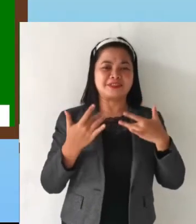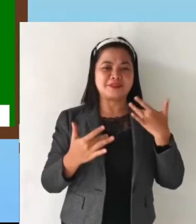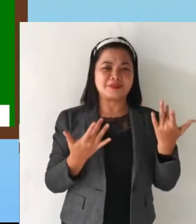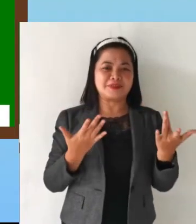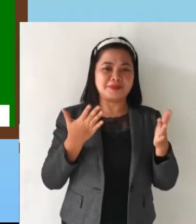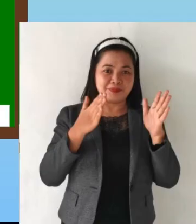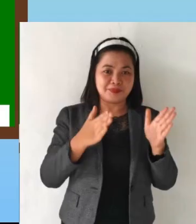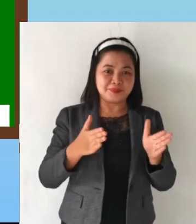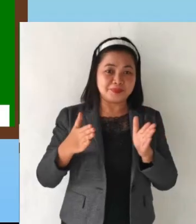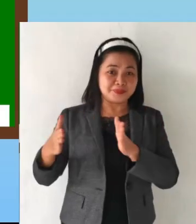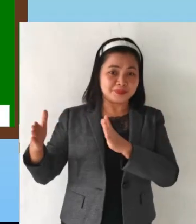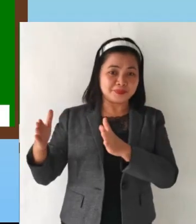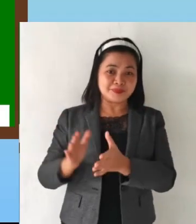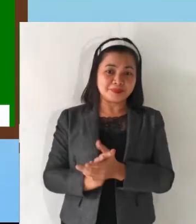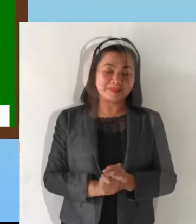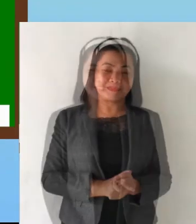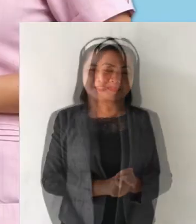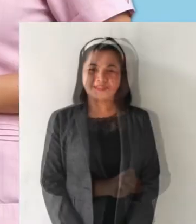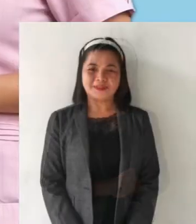Right, Teacher Jo?